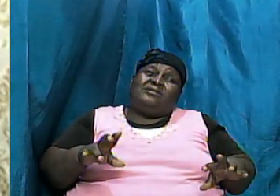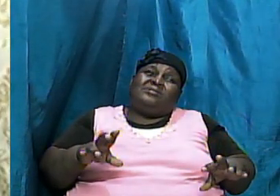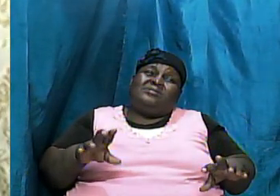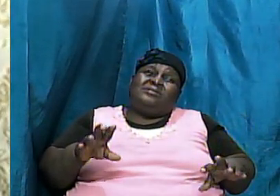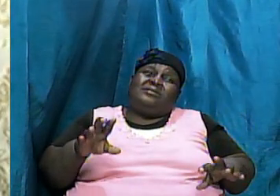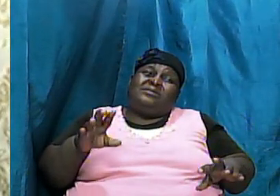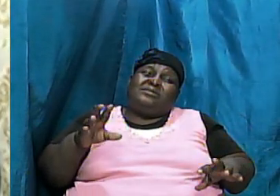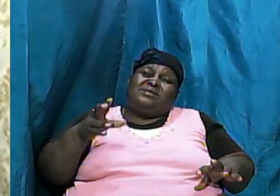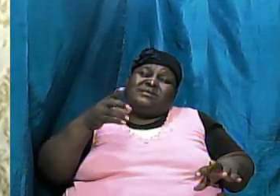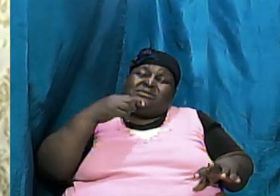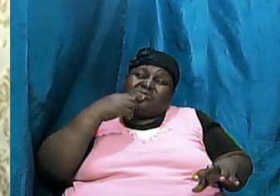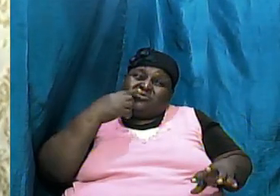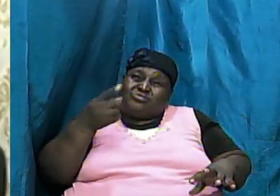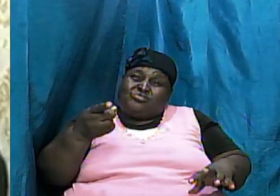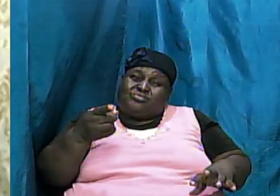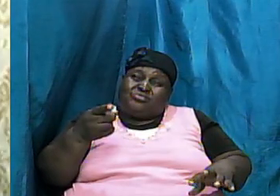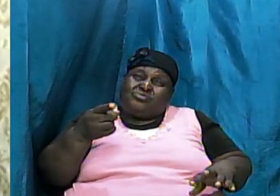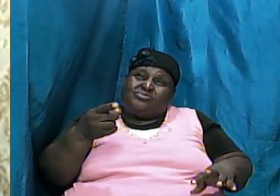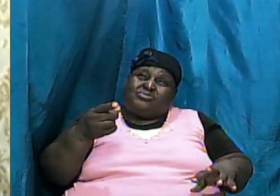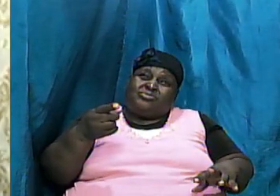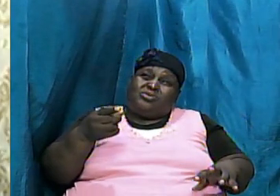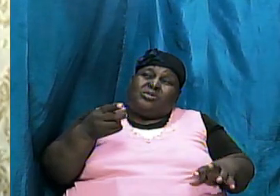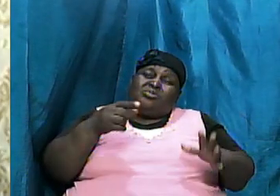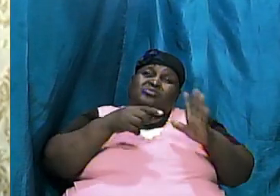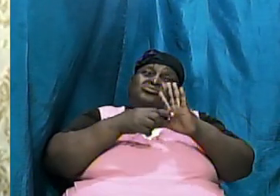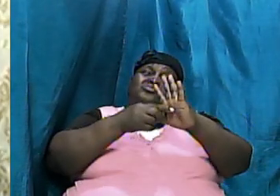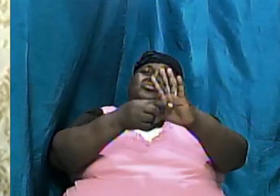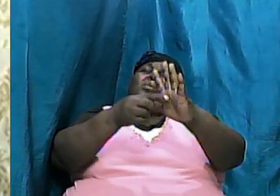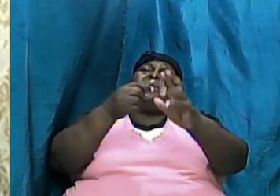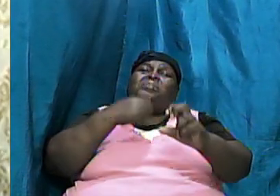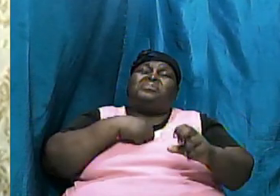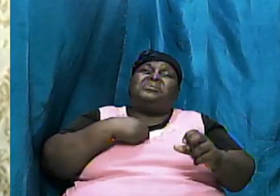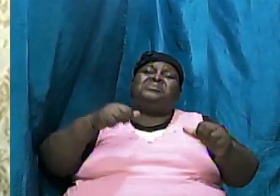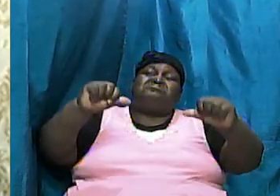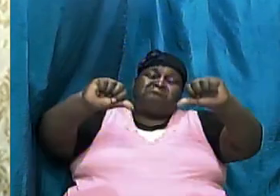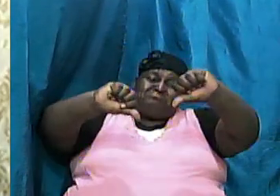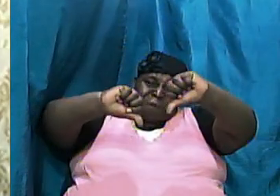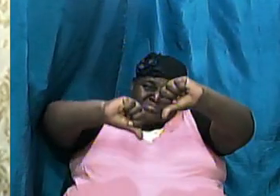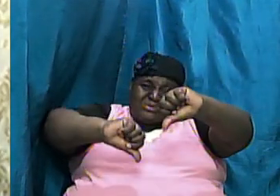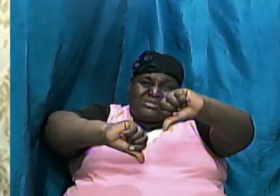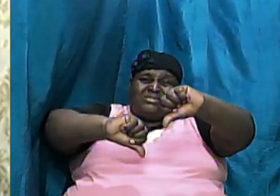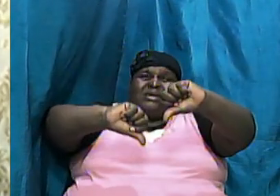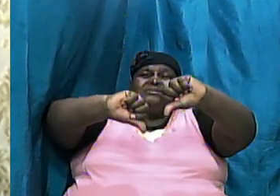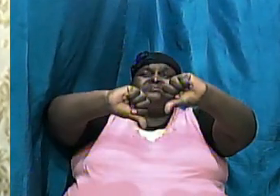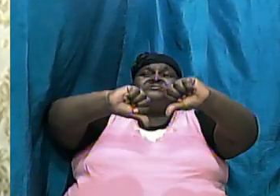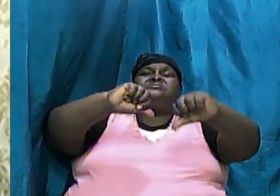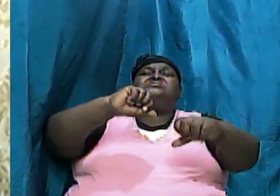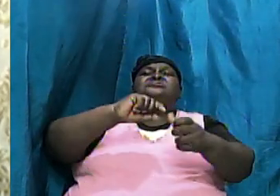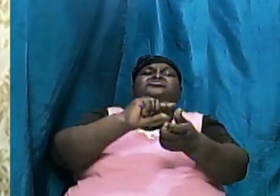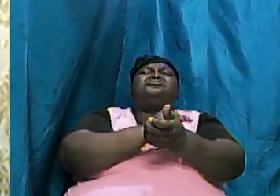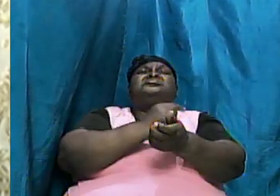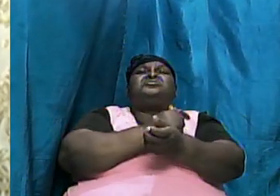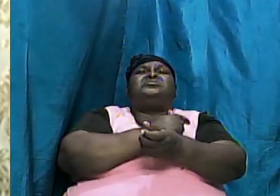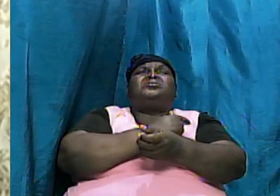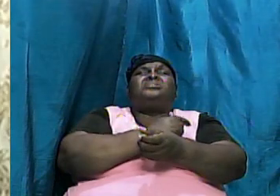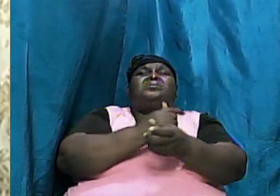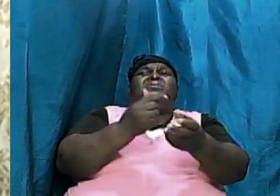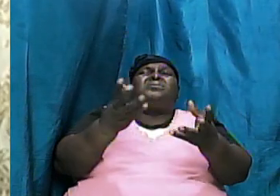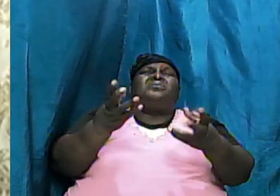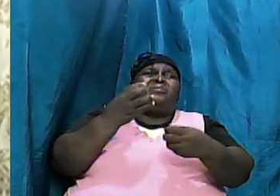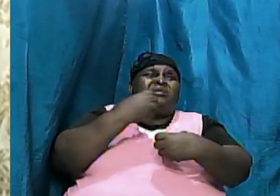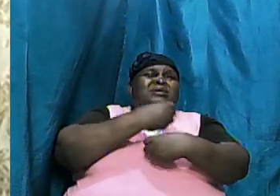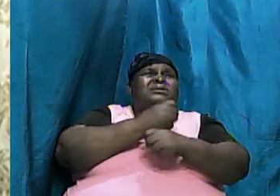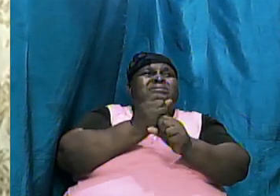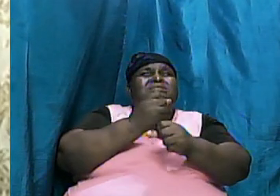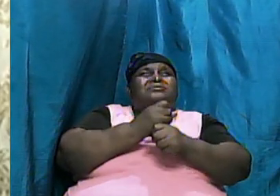show me the science in Genesis that will allow me to lean towards it